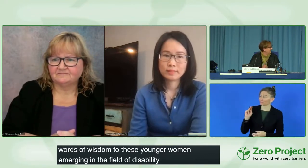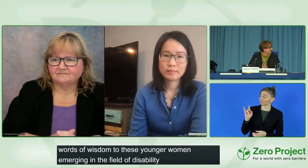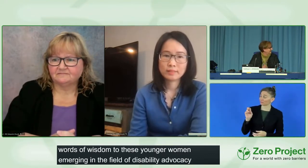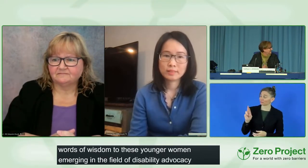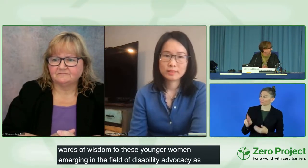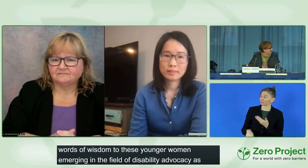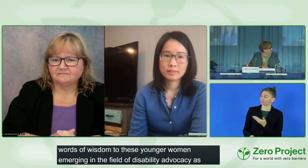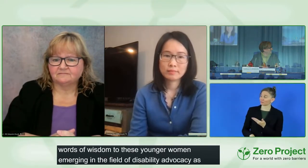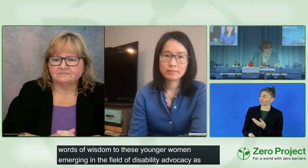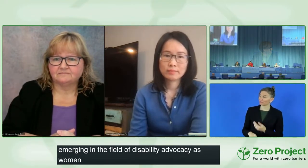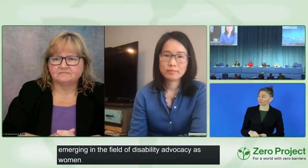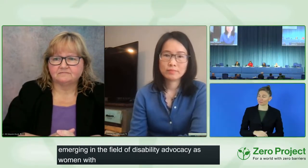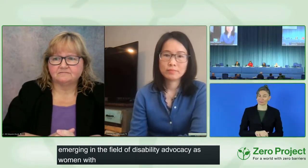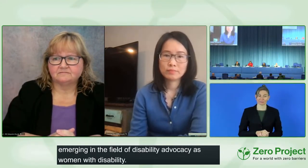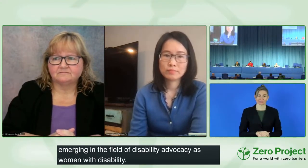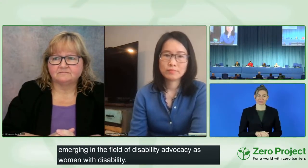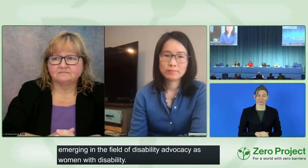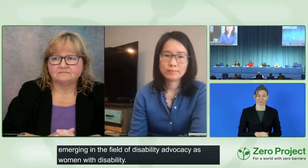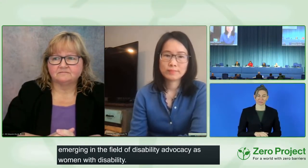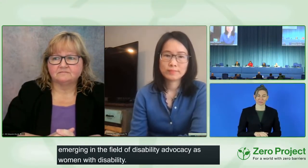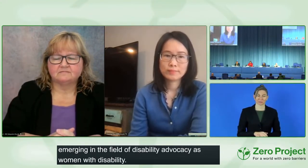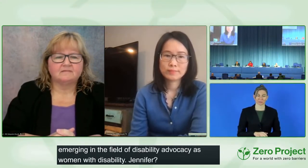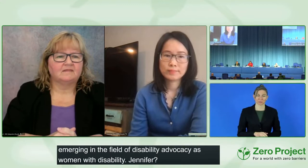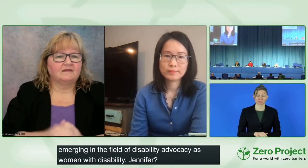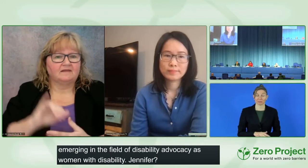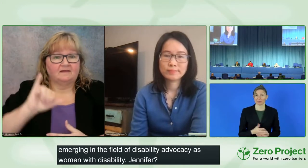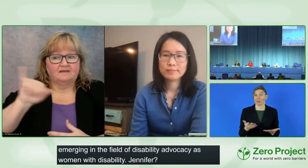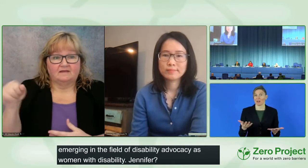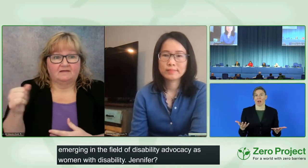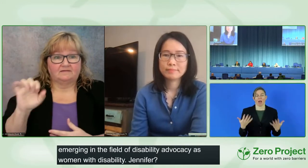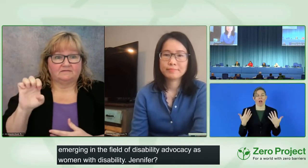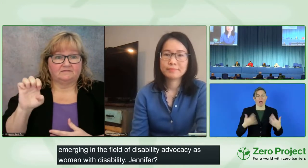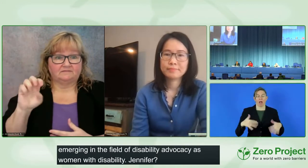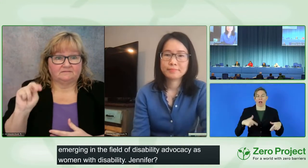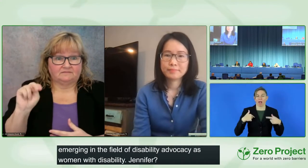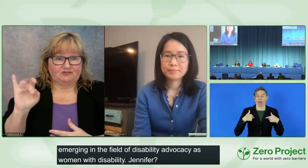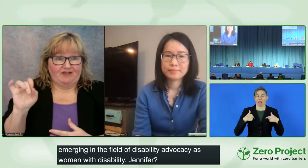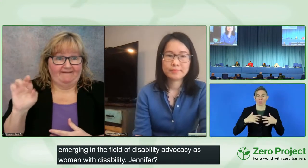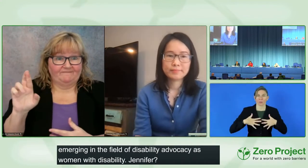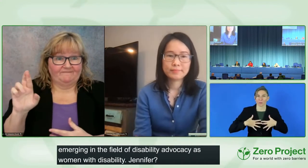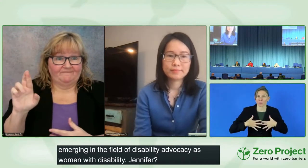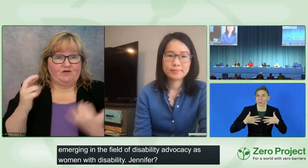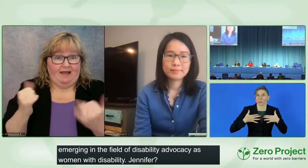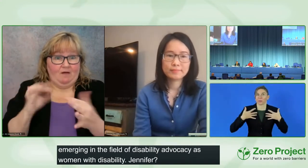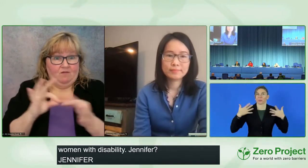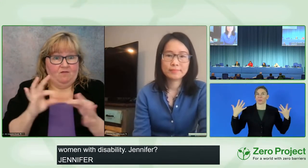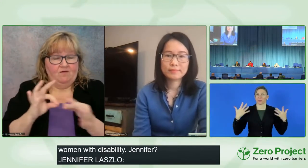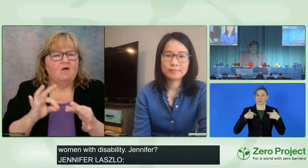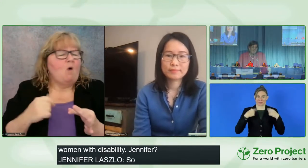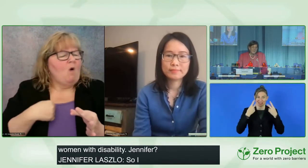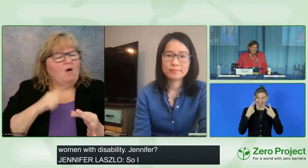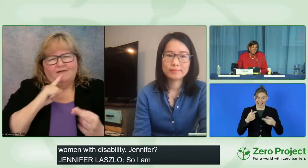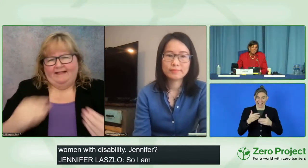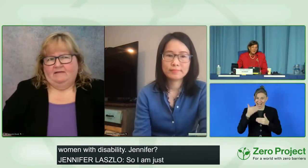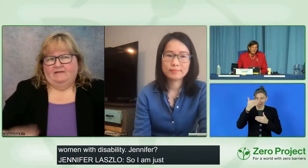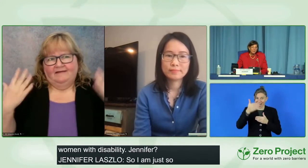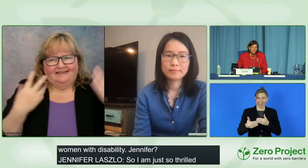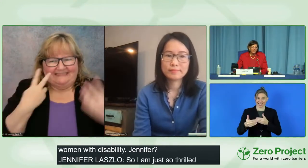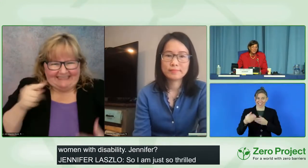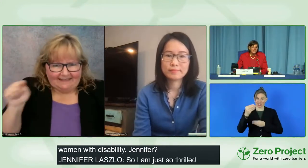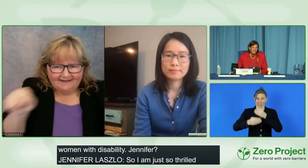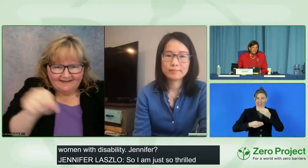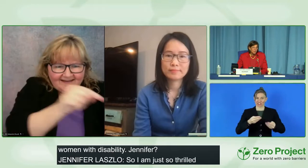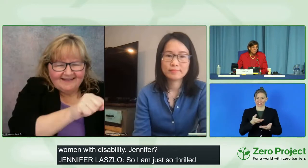So I am just so thrilled to be with the next generation of leaders. Uh, I